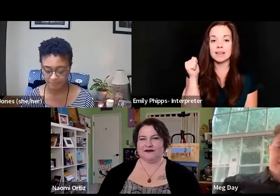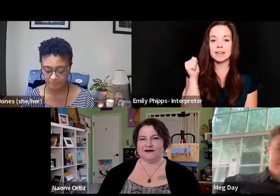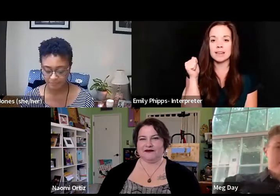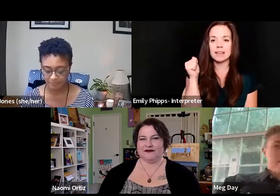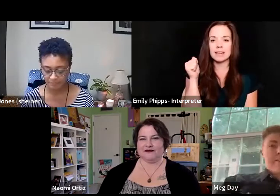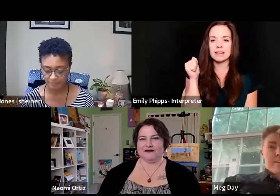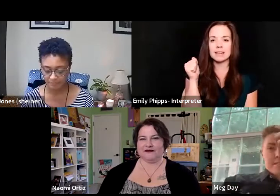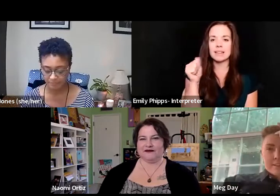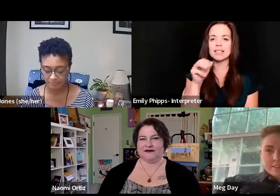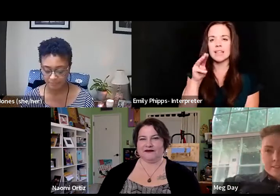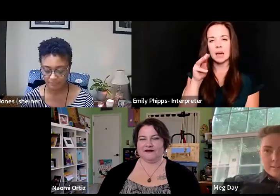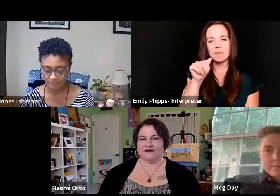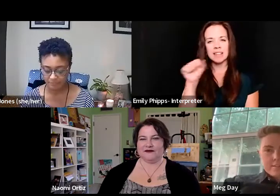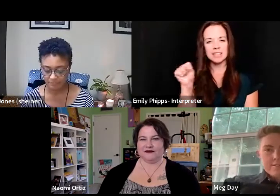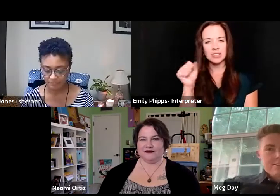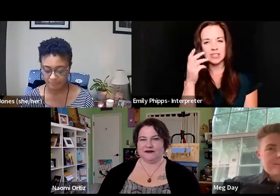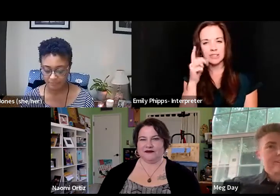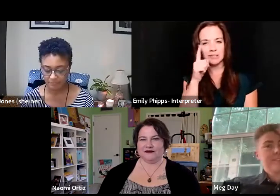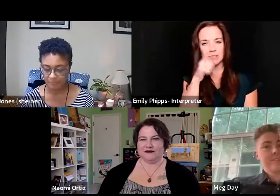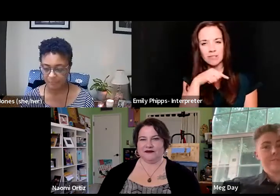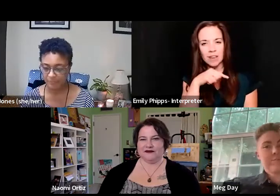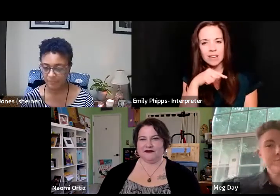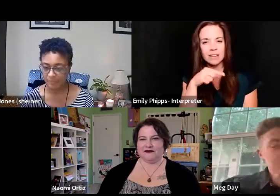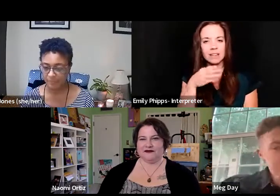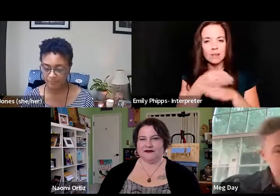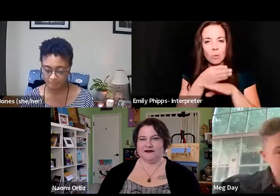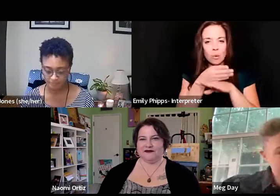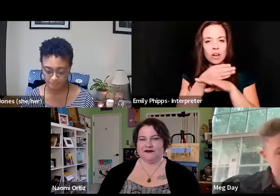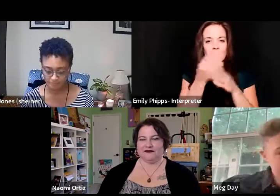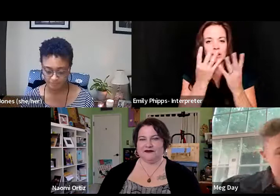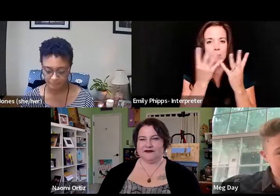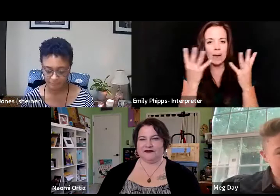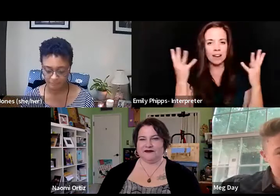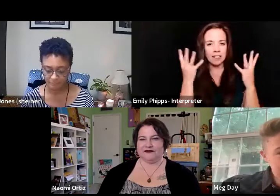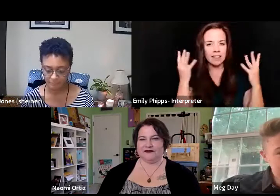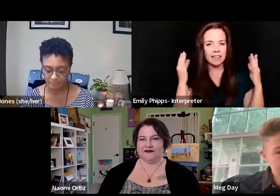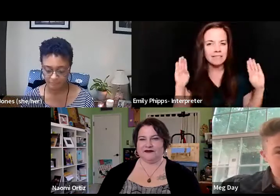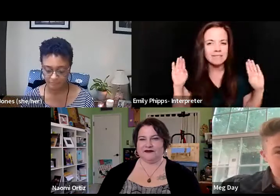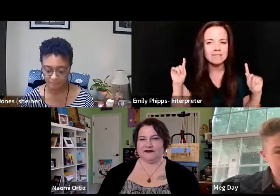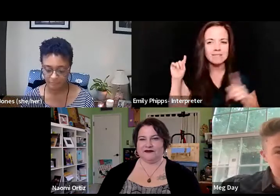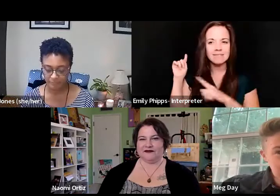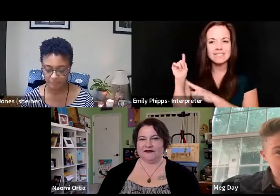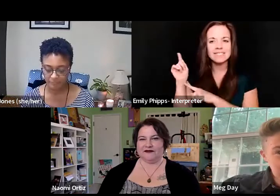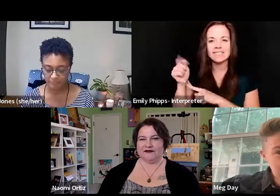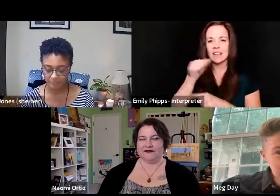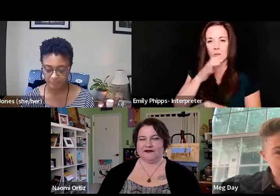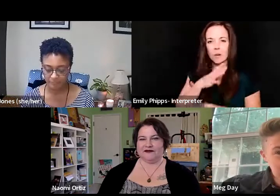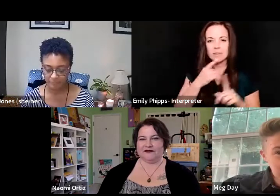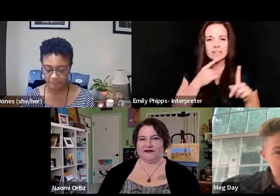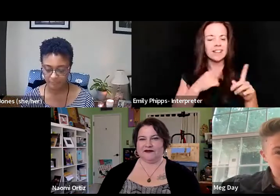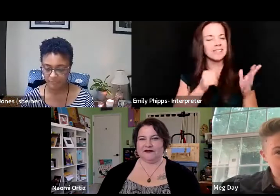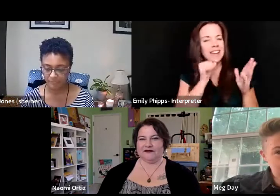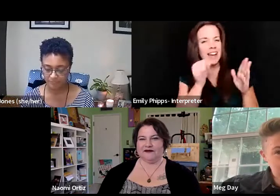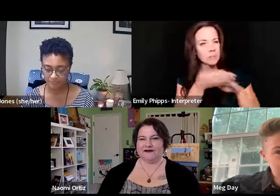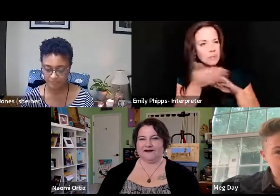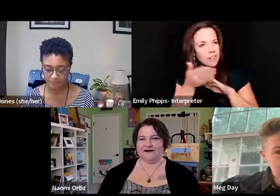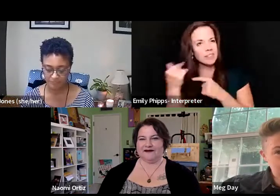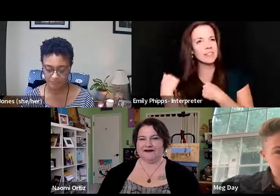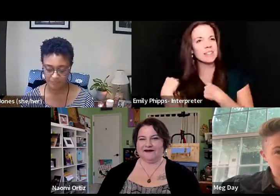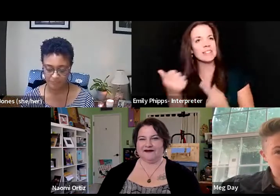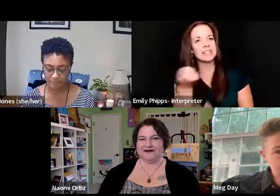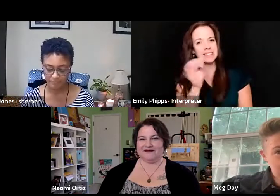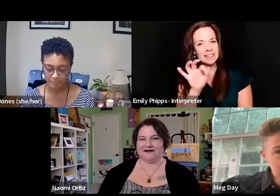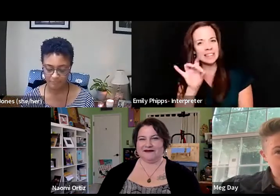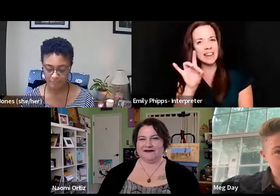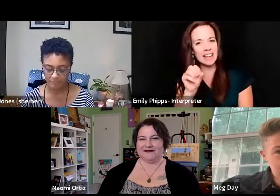Massachusetts fake wood paneling situation. The landlady was like, it hasn't really been renovated since the 80s. And I was like, yeah,